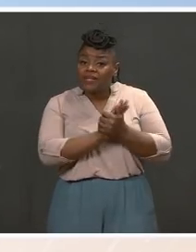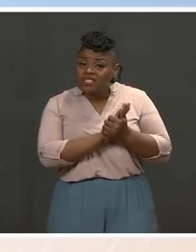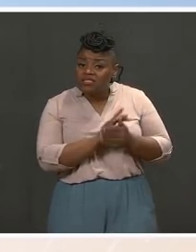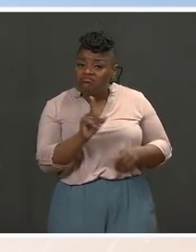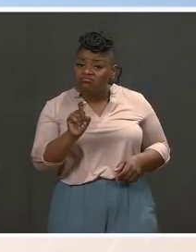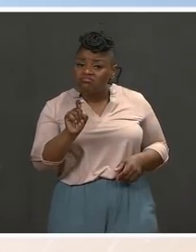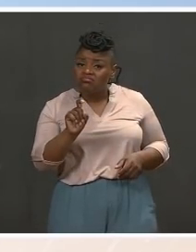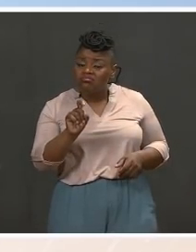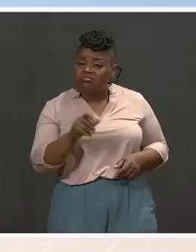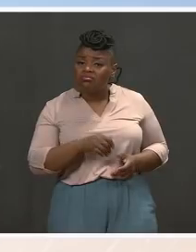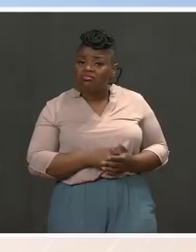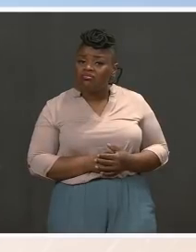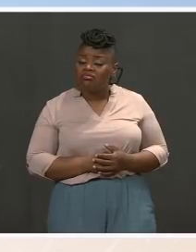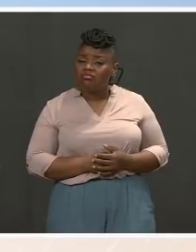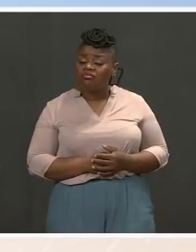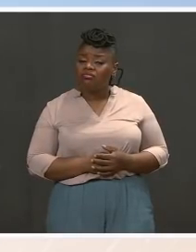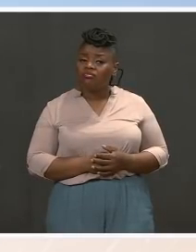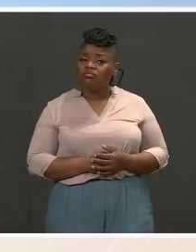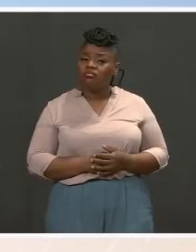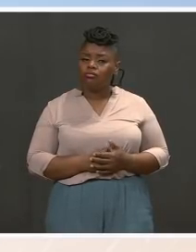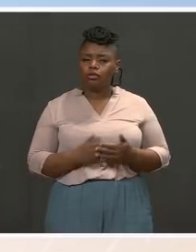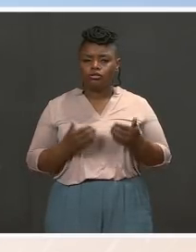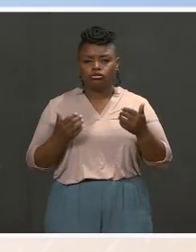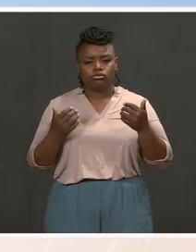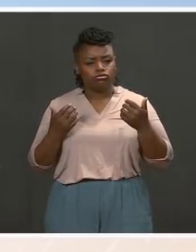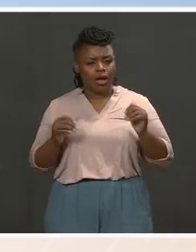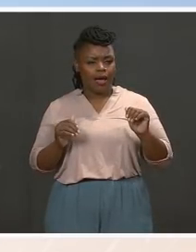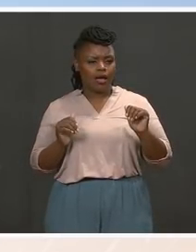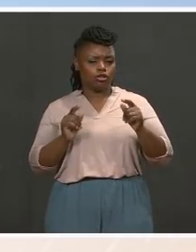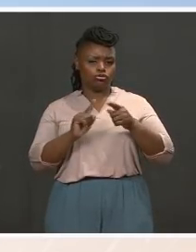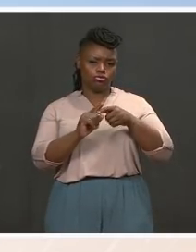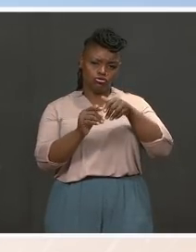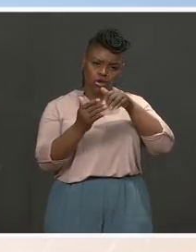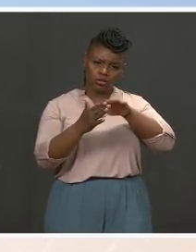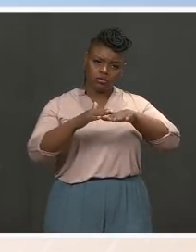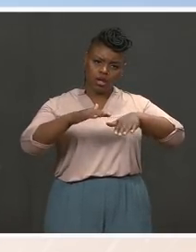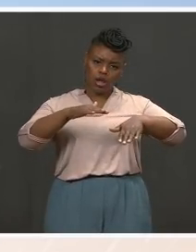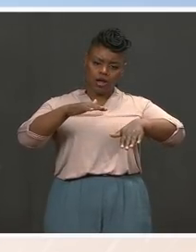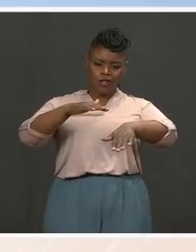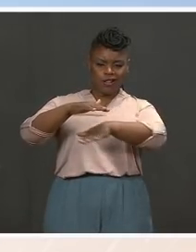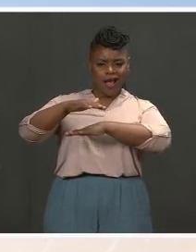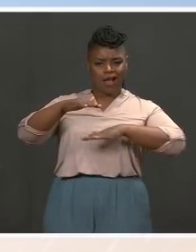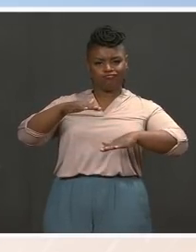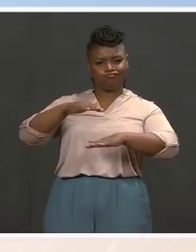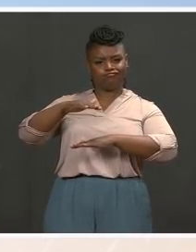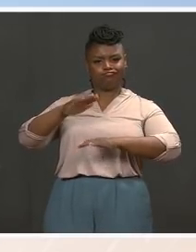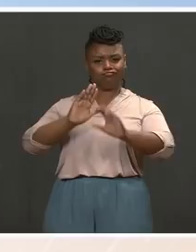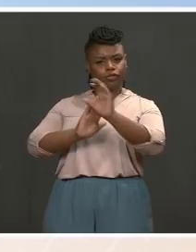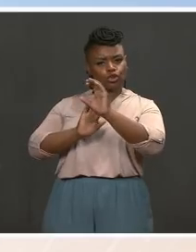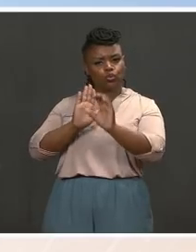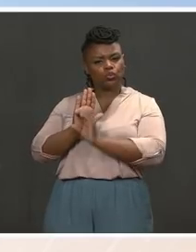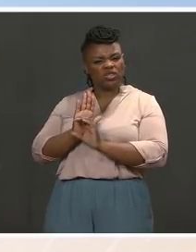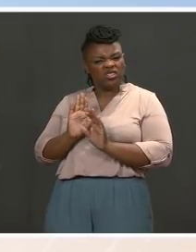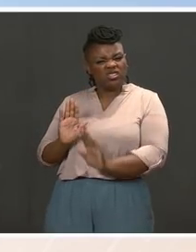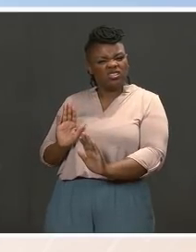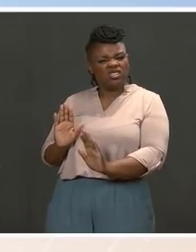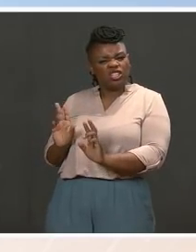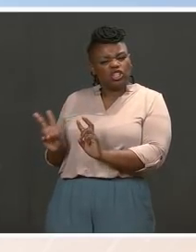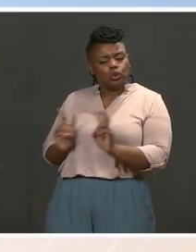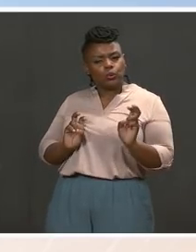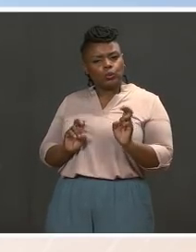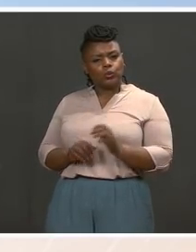sort of the underlying constitutional right to bear arms? Does that, is that something that the President feels